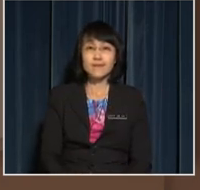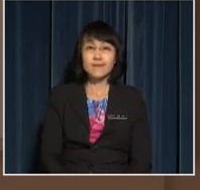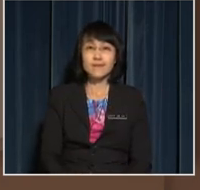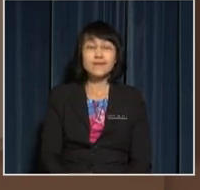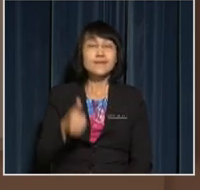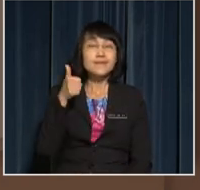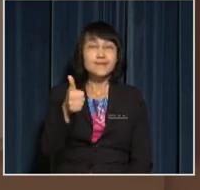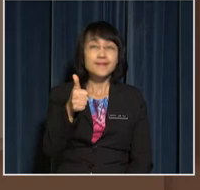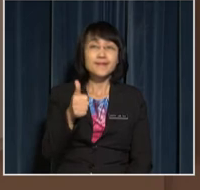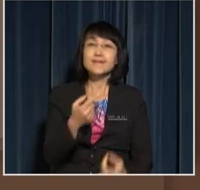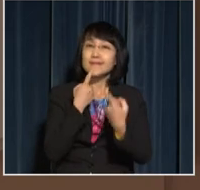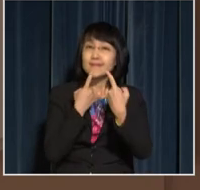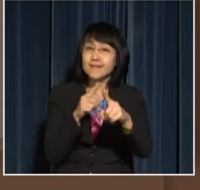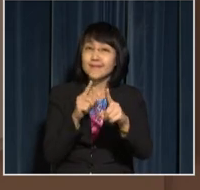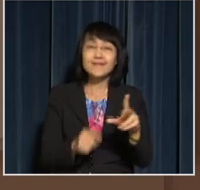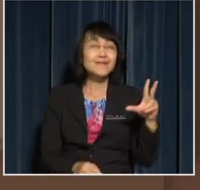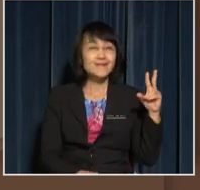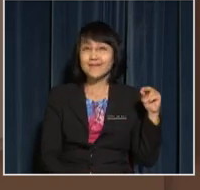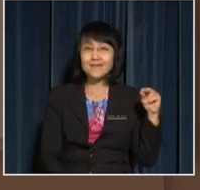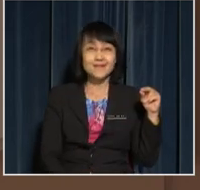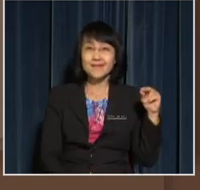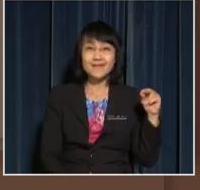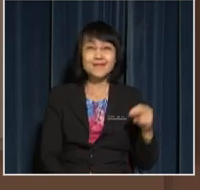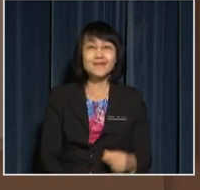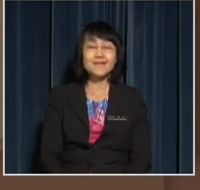Good! The answer is No!